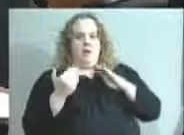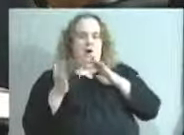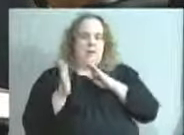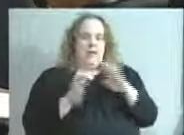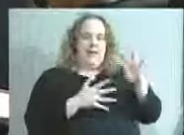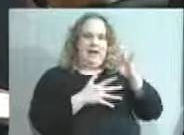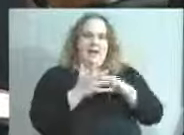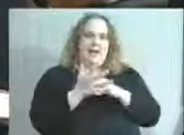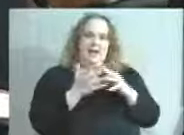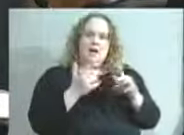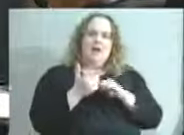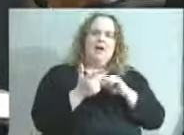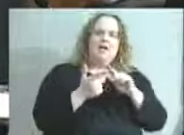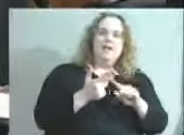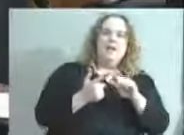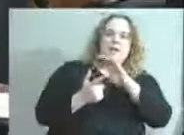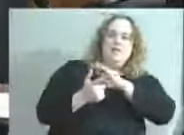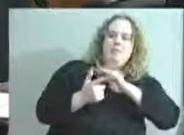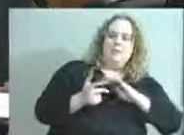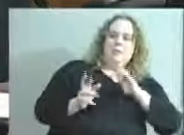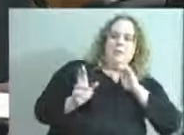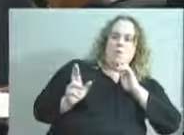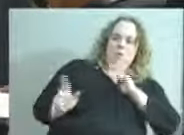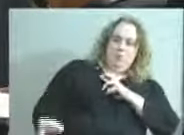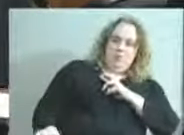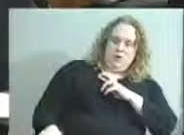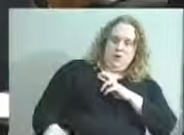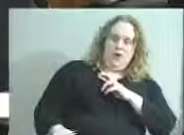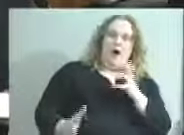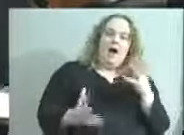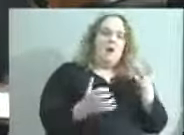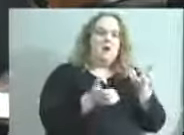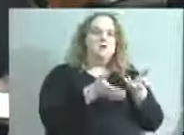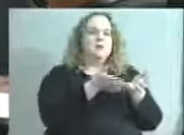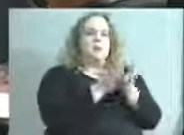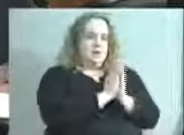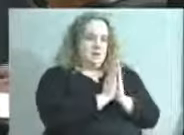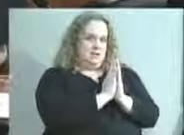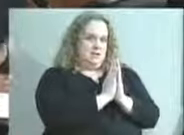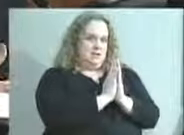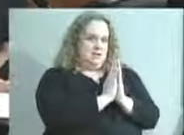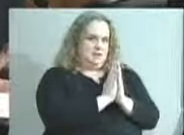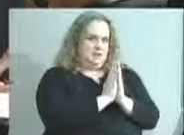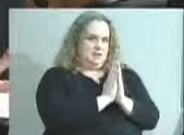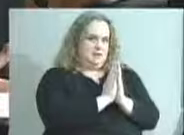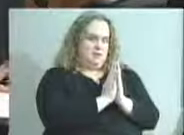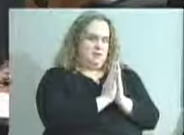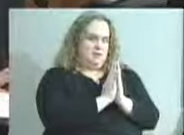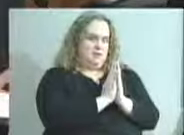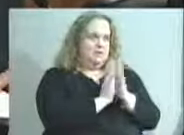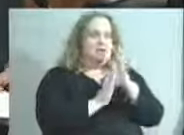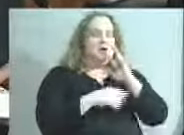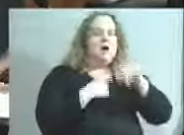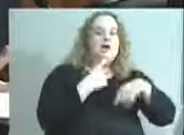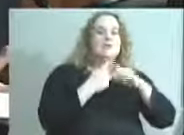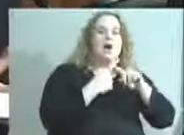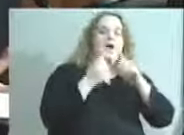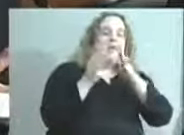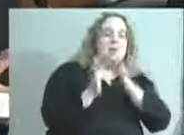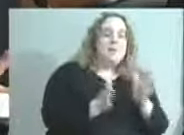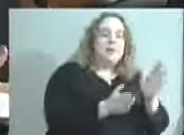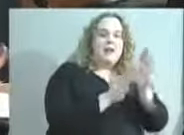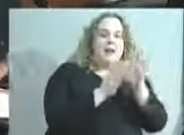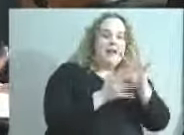and then board reports. I'd like to ask that as we talk about the planning calendar,